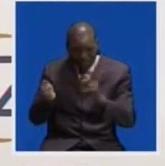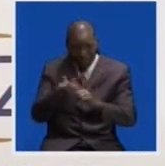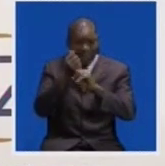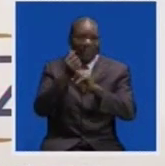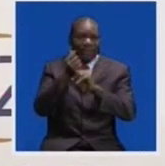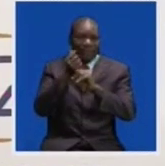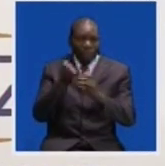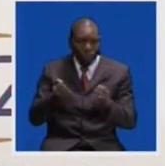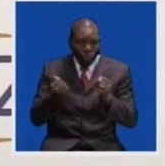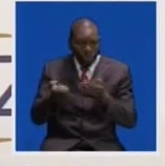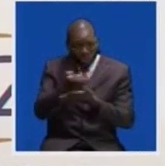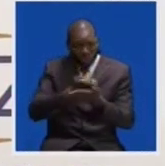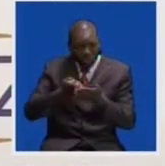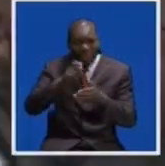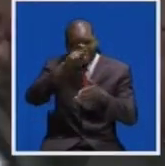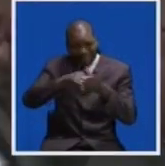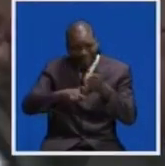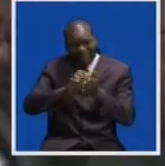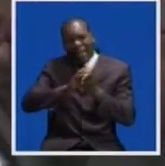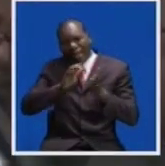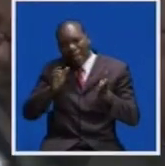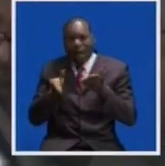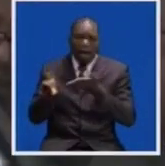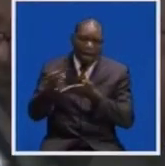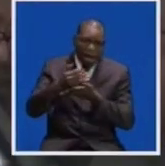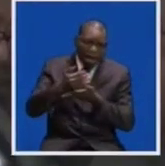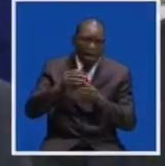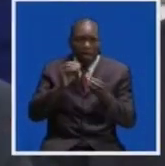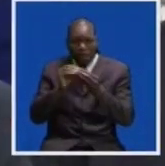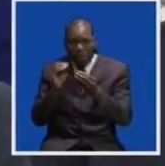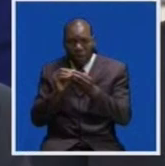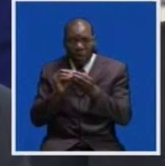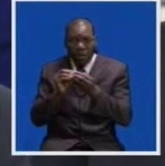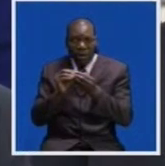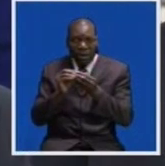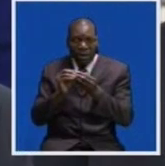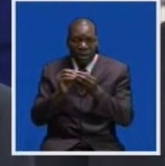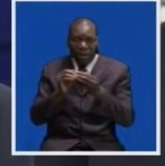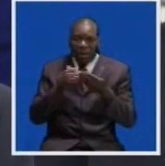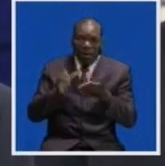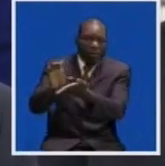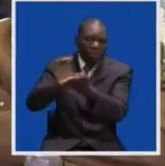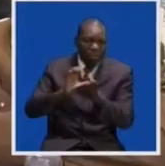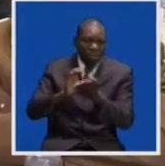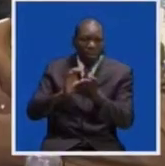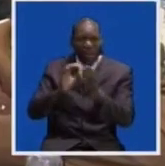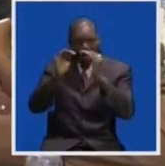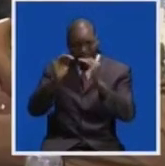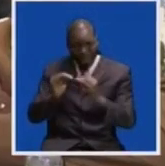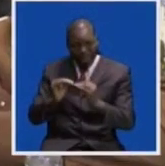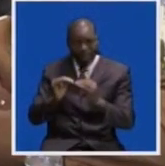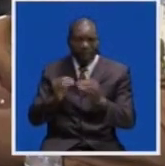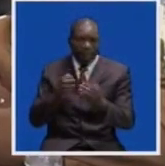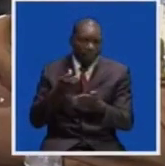and non-tax revenue collections, sustainable debt levels, reduced areas, a health financial